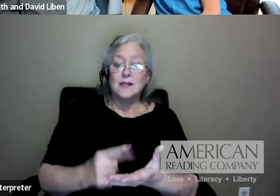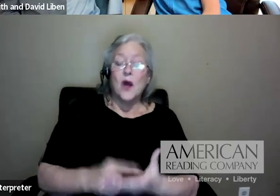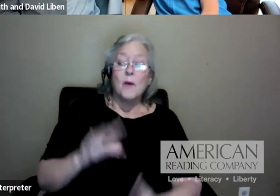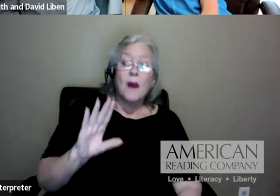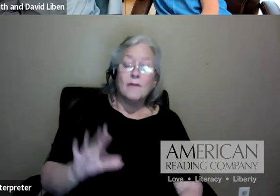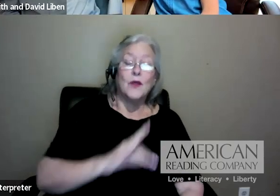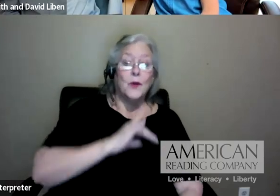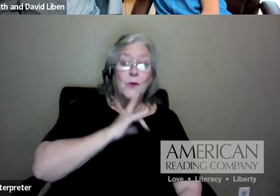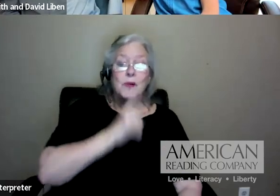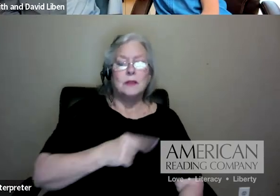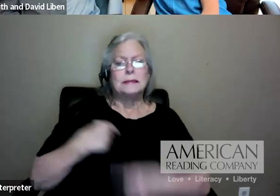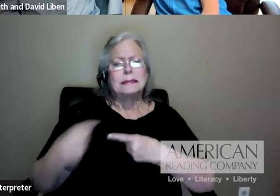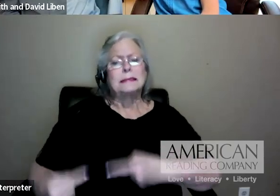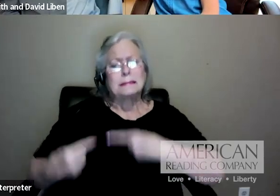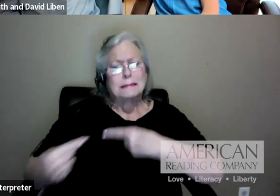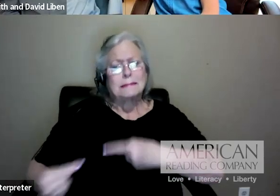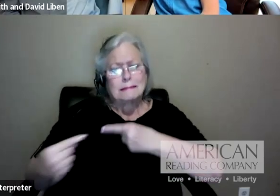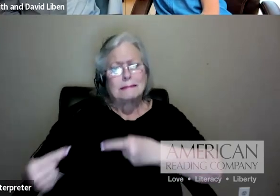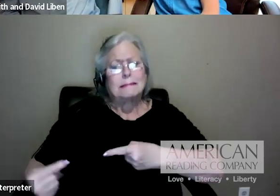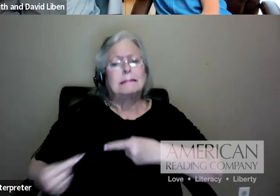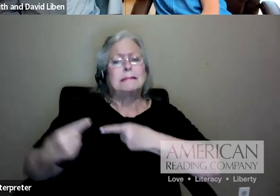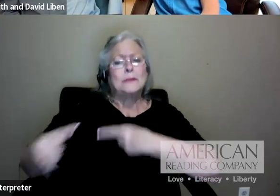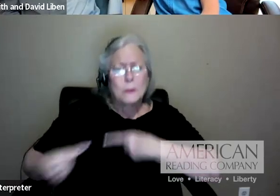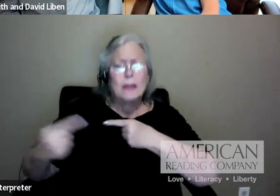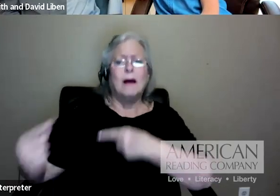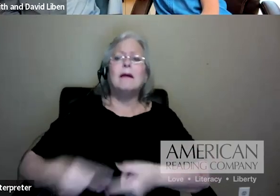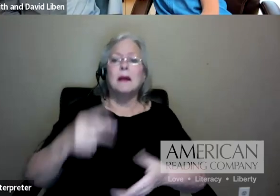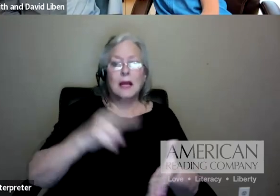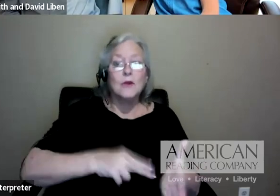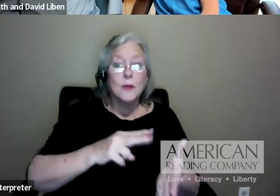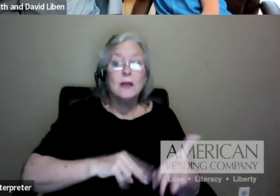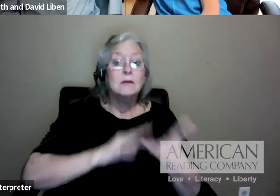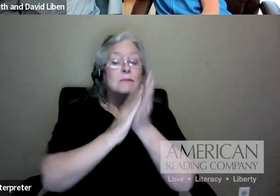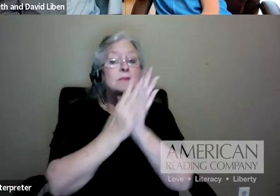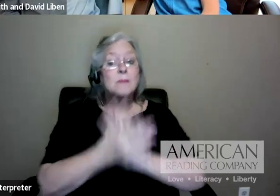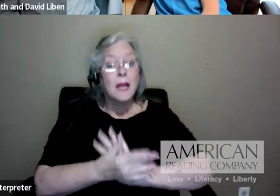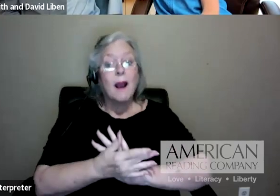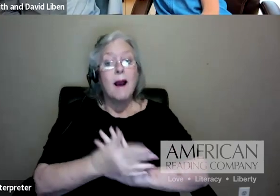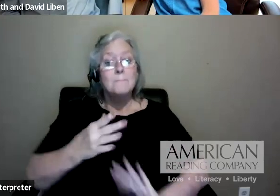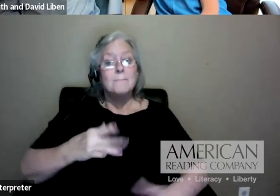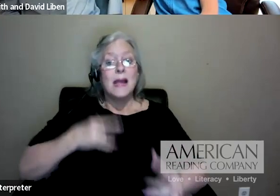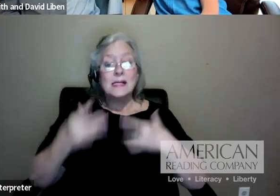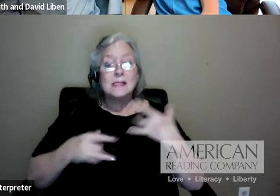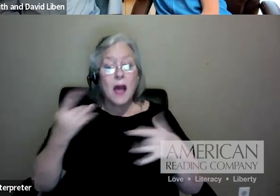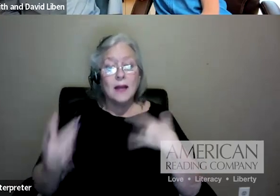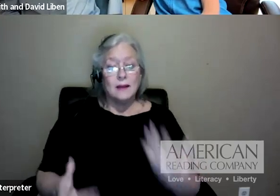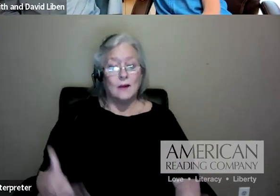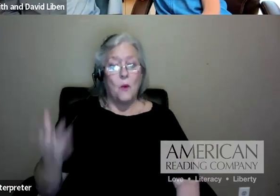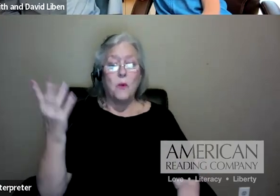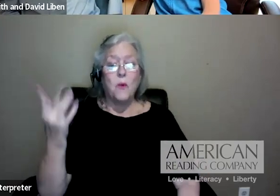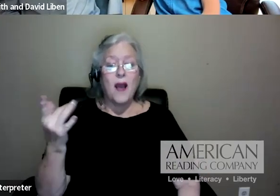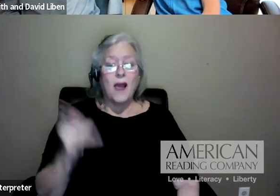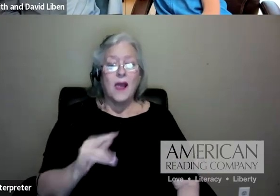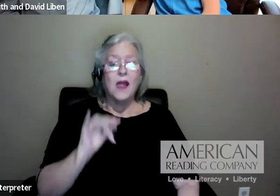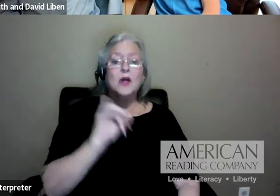learning the good stuff and when somebody's respecting their brain, that's number one. But also they get excited and that they oftentimes